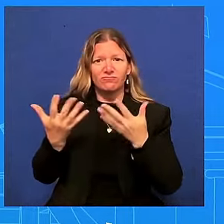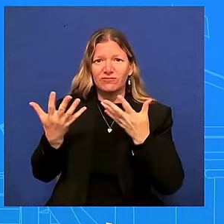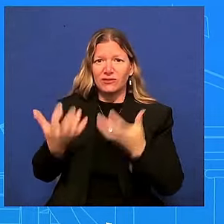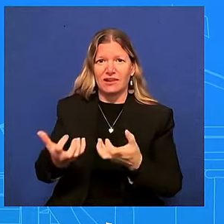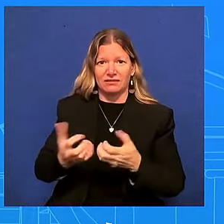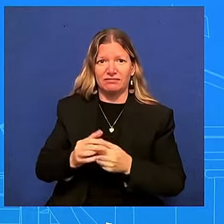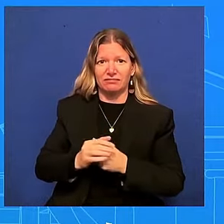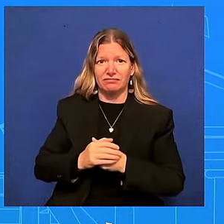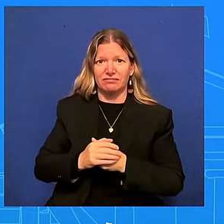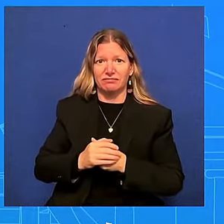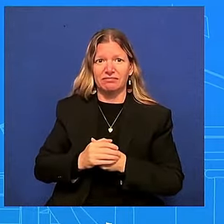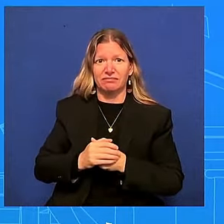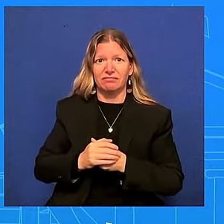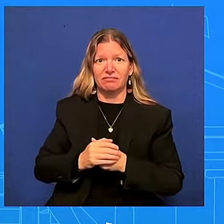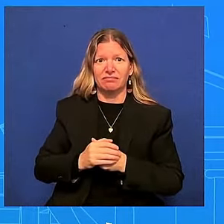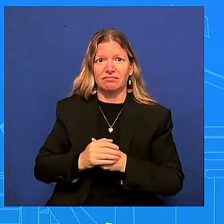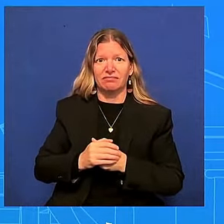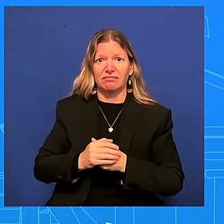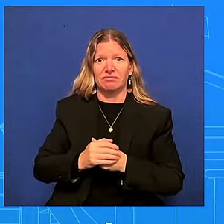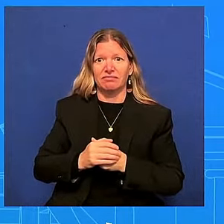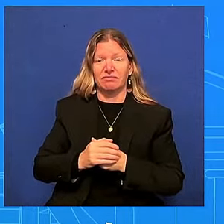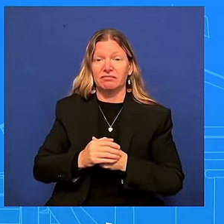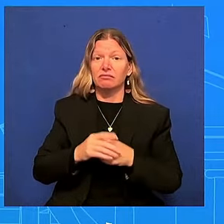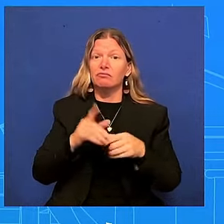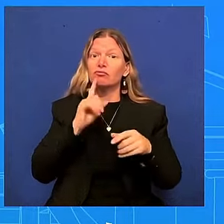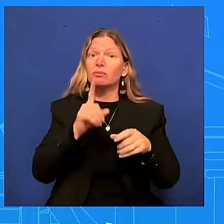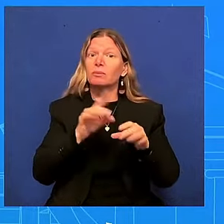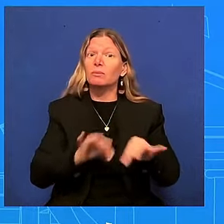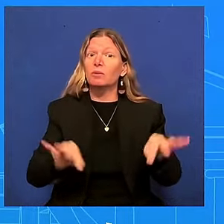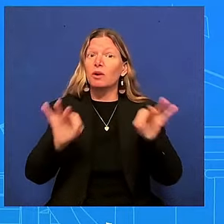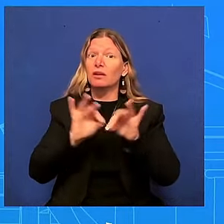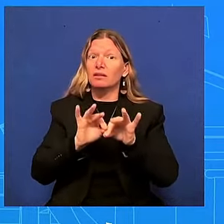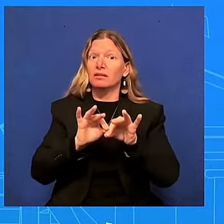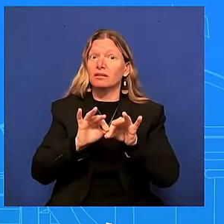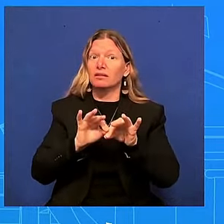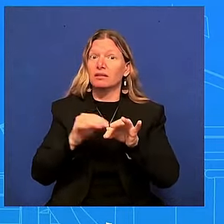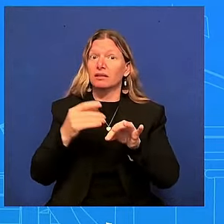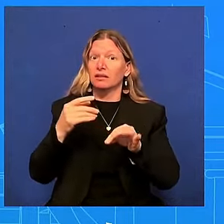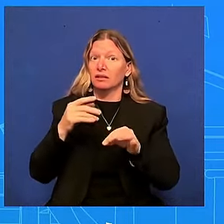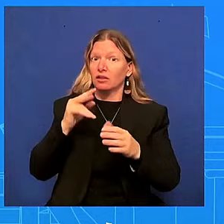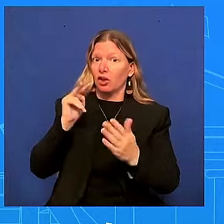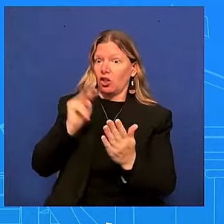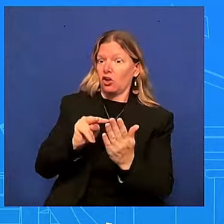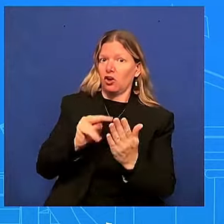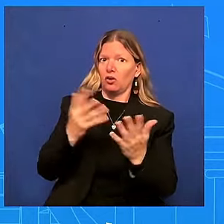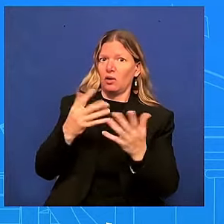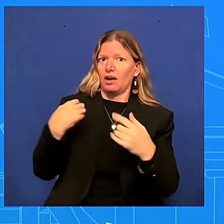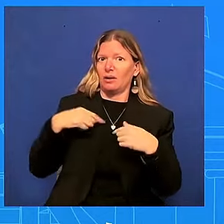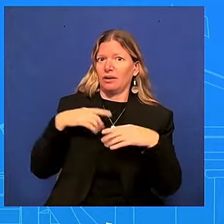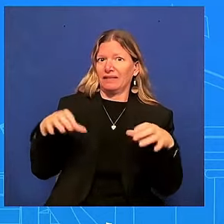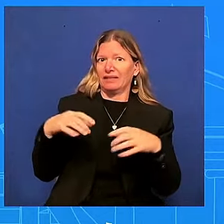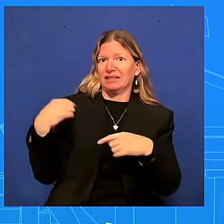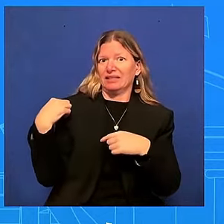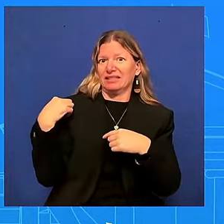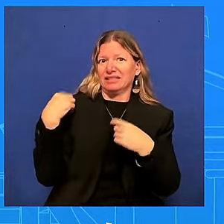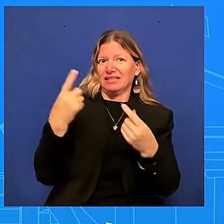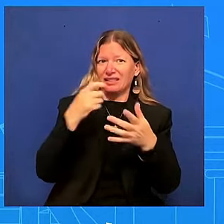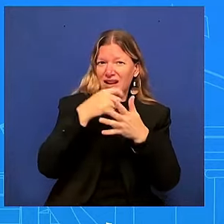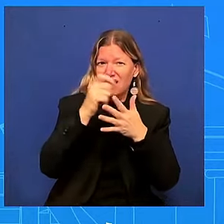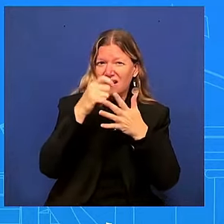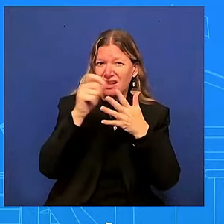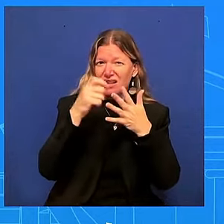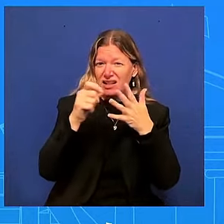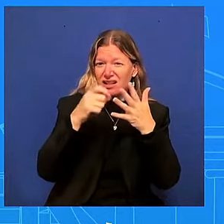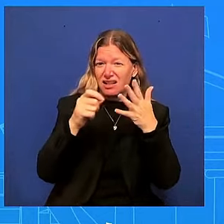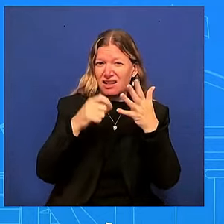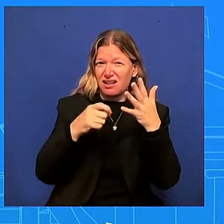thing too that's important is we have been able to do things that most martin martin presidents haven't been able to do and that matters as well i know you